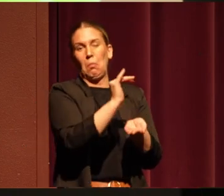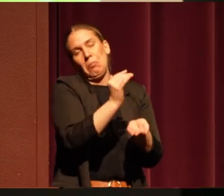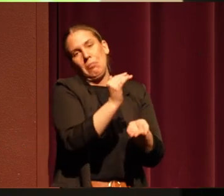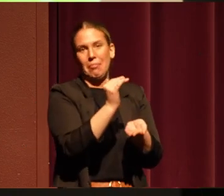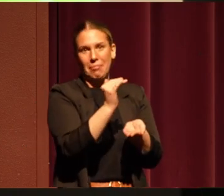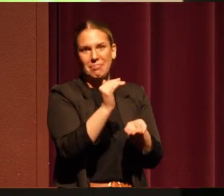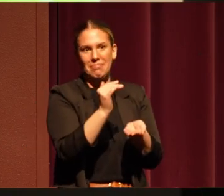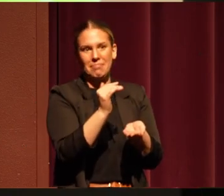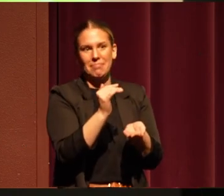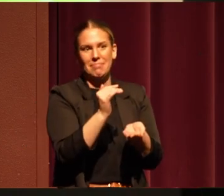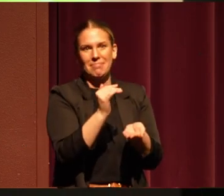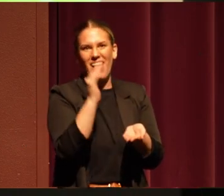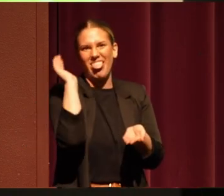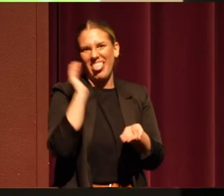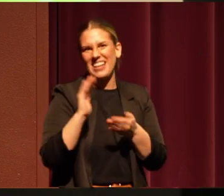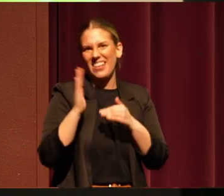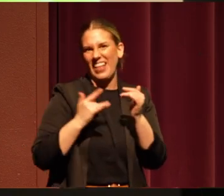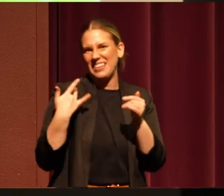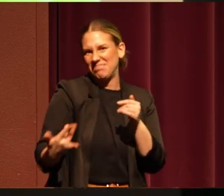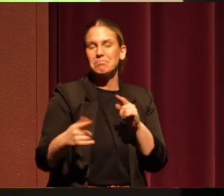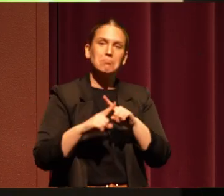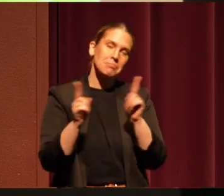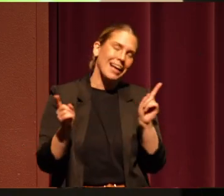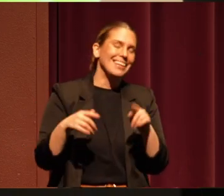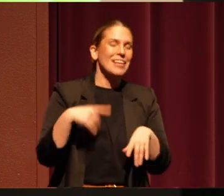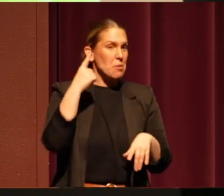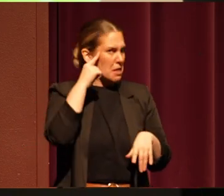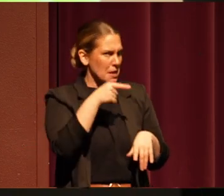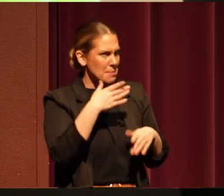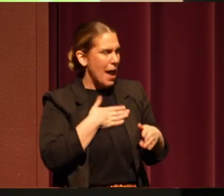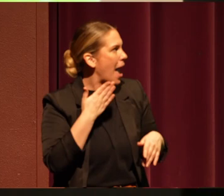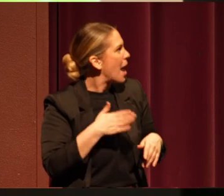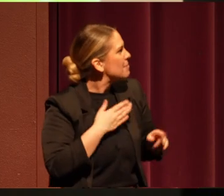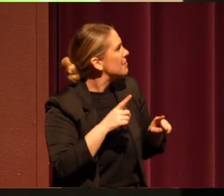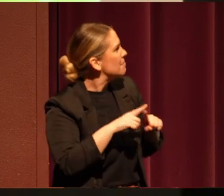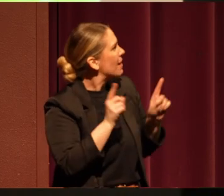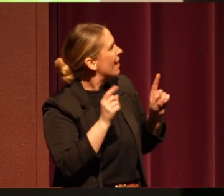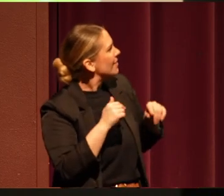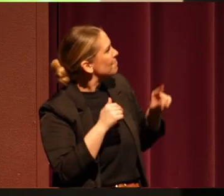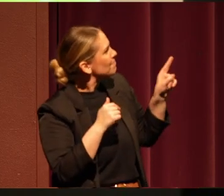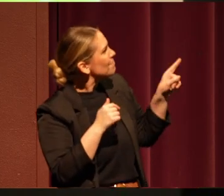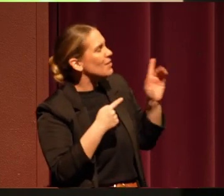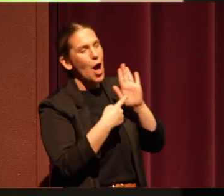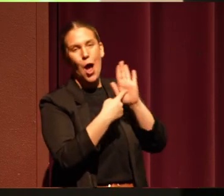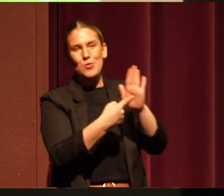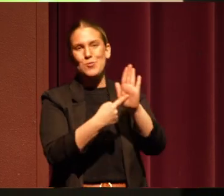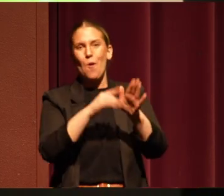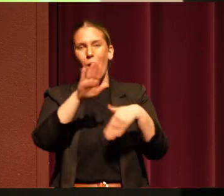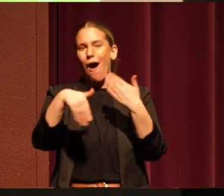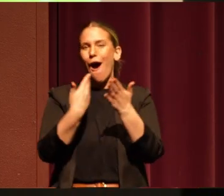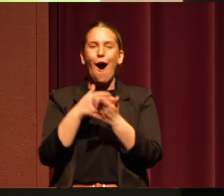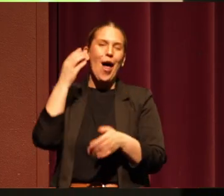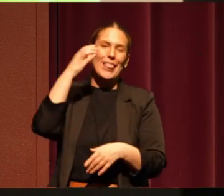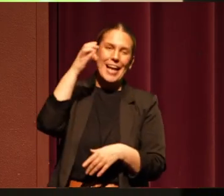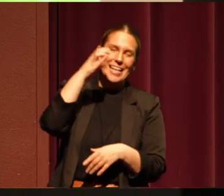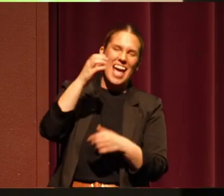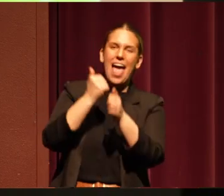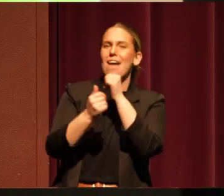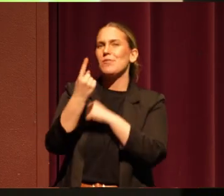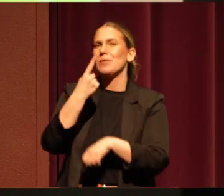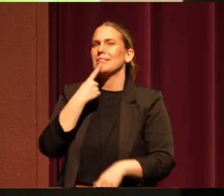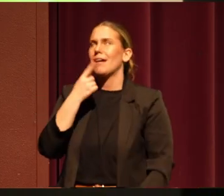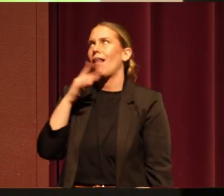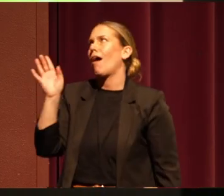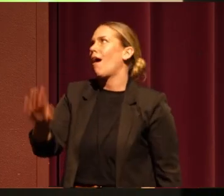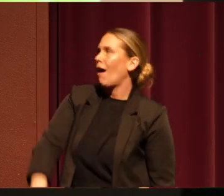happy about that. But we do have a family text. So I shot this image out to all the cousins. And he got some comments about being a pretty